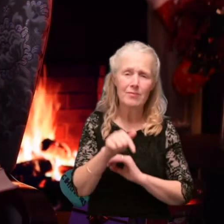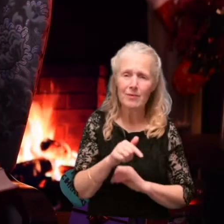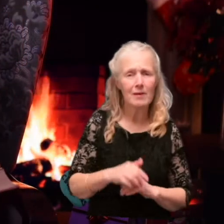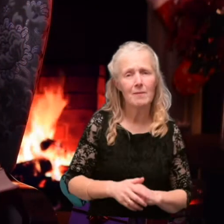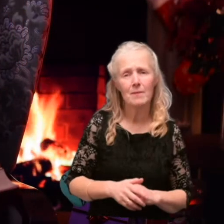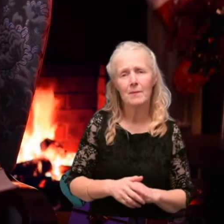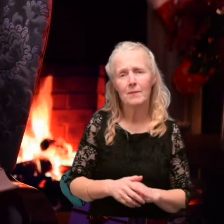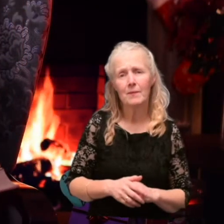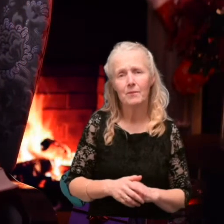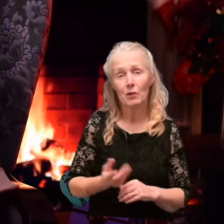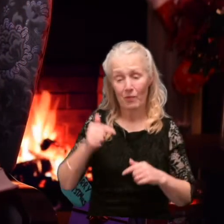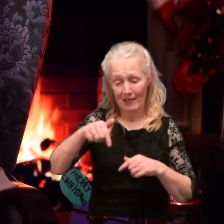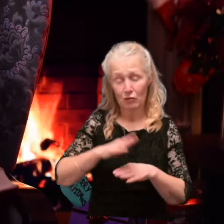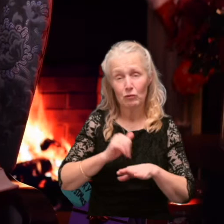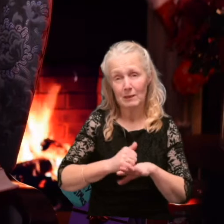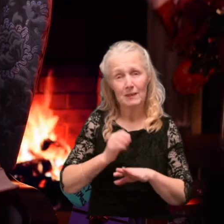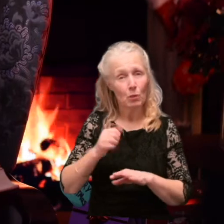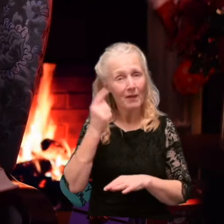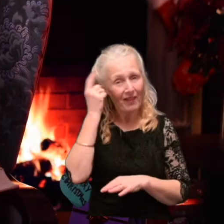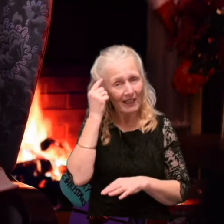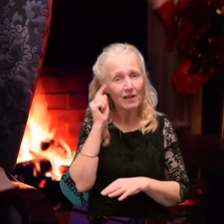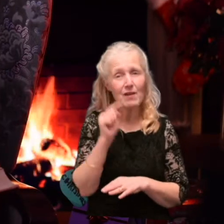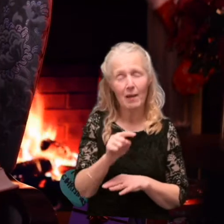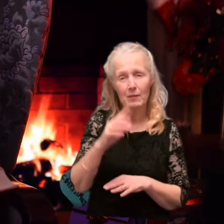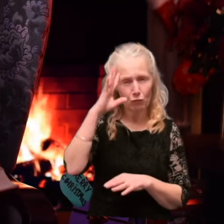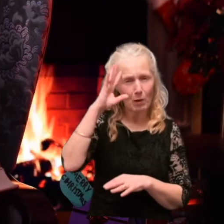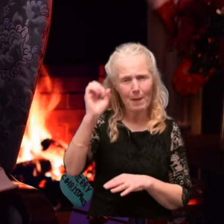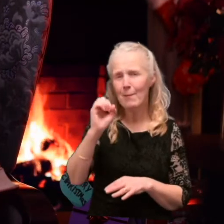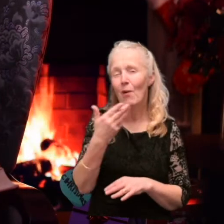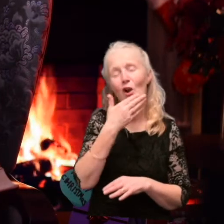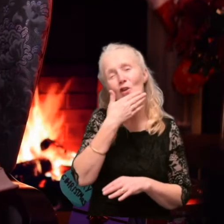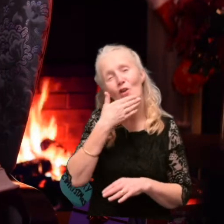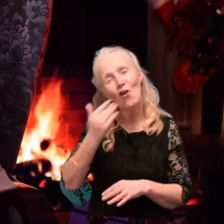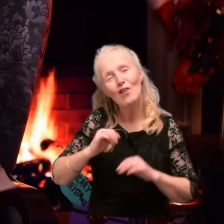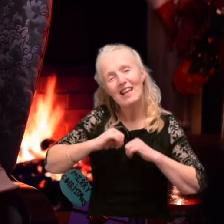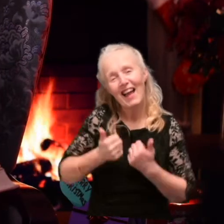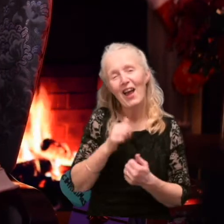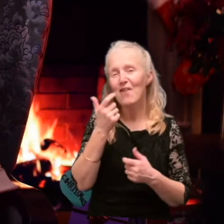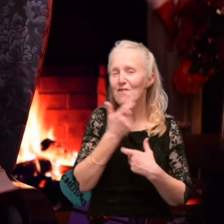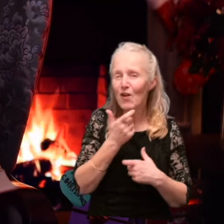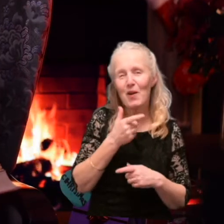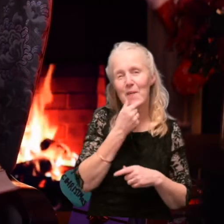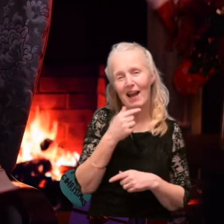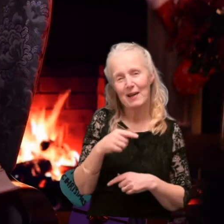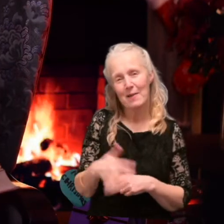So this Christmas I'll be thinking of him and remembering what a lovely, kind and funny man he was.